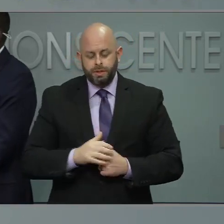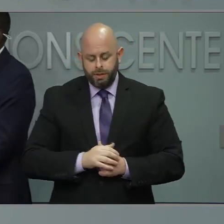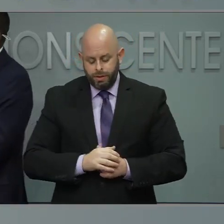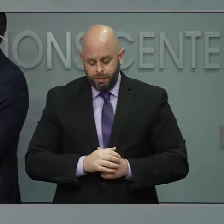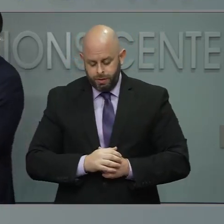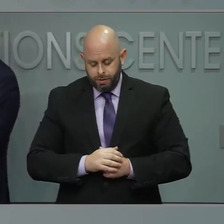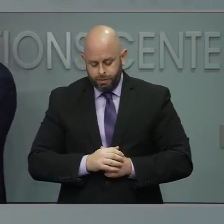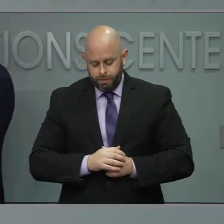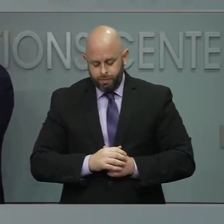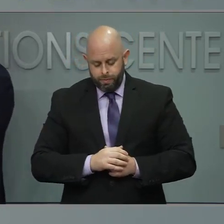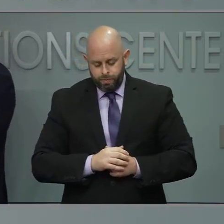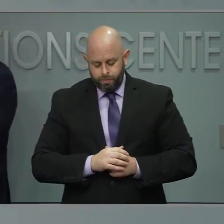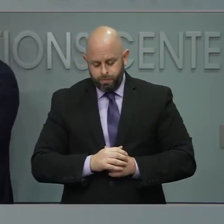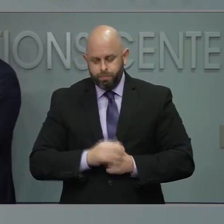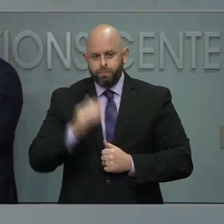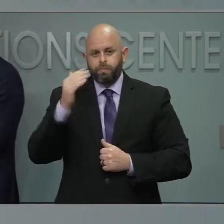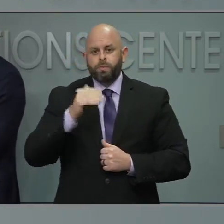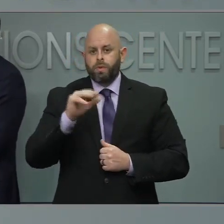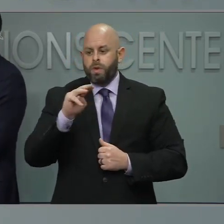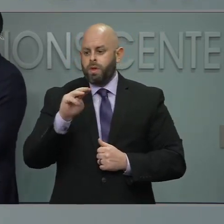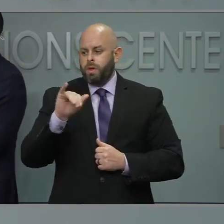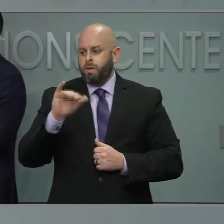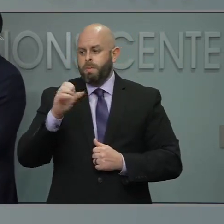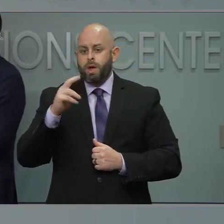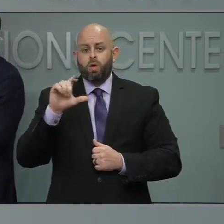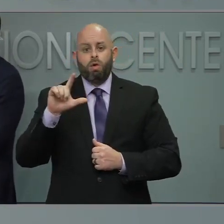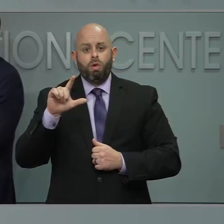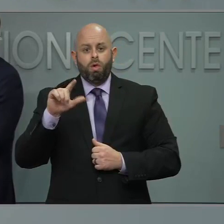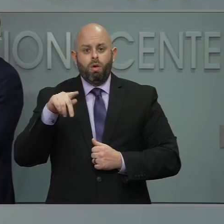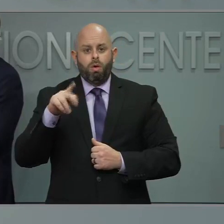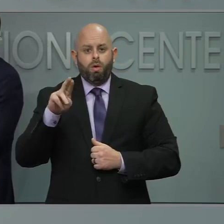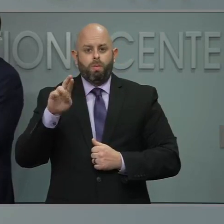Our next question is from Michael Perchick with WTVD.